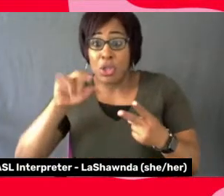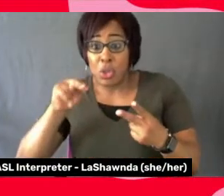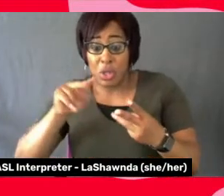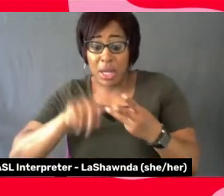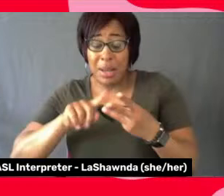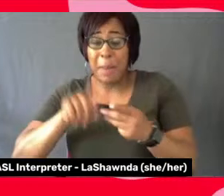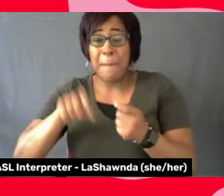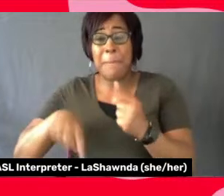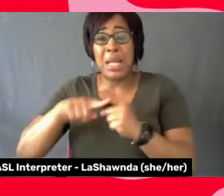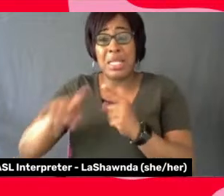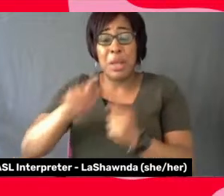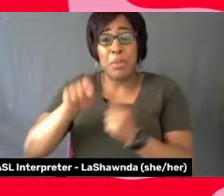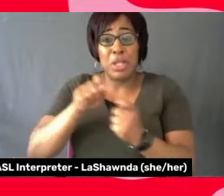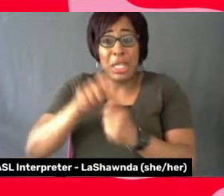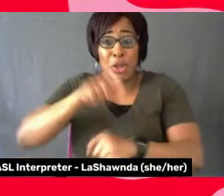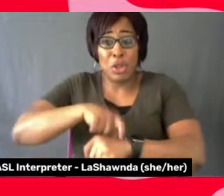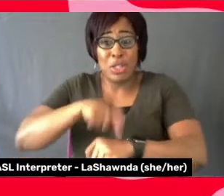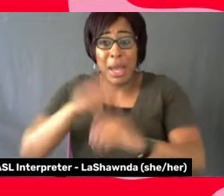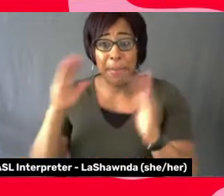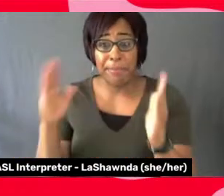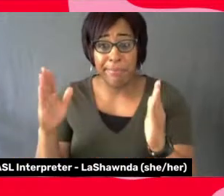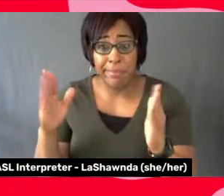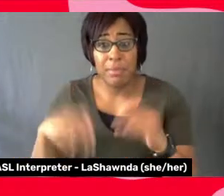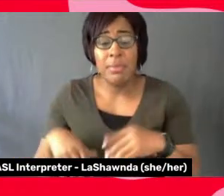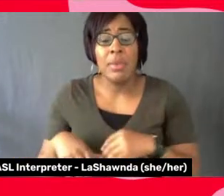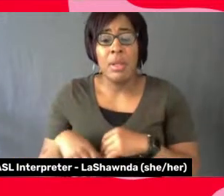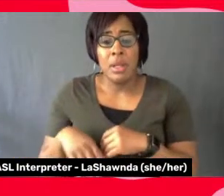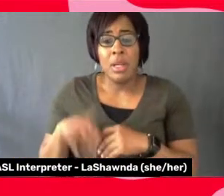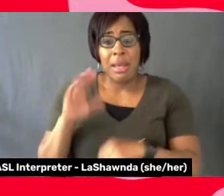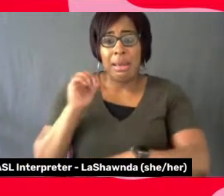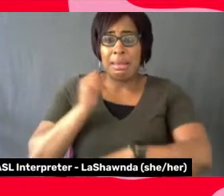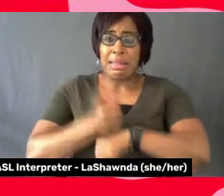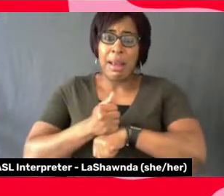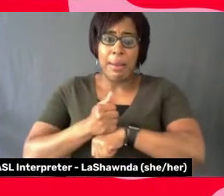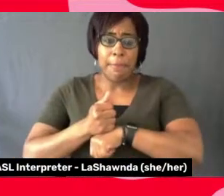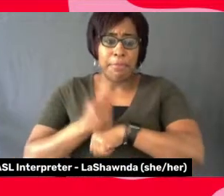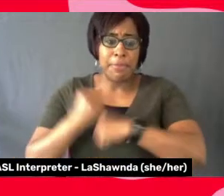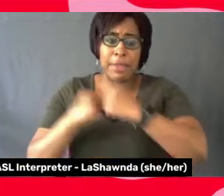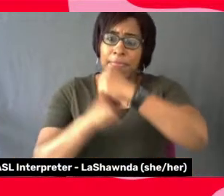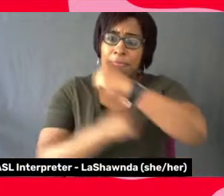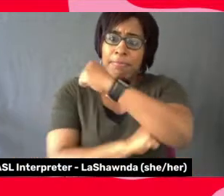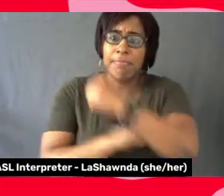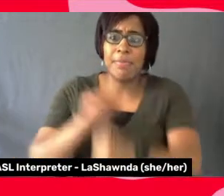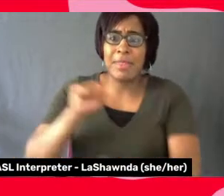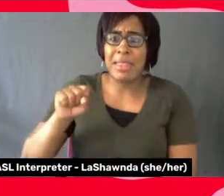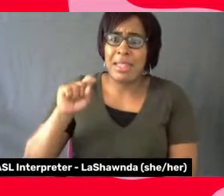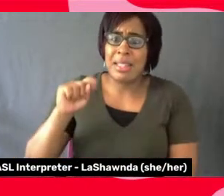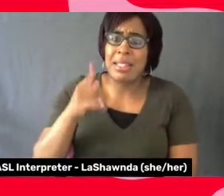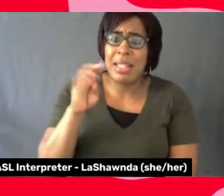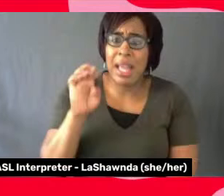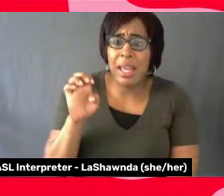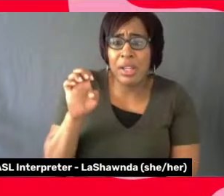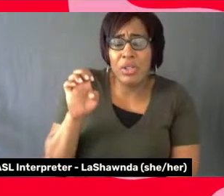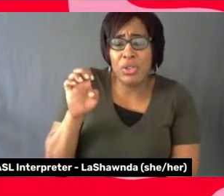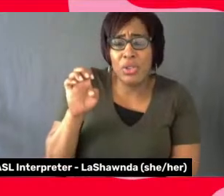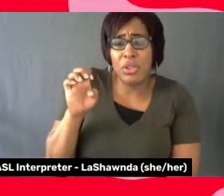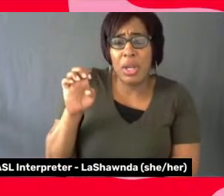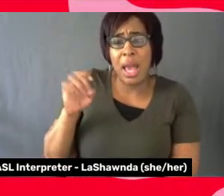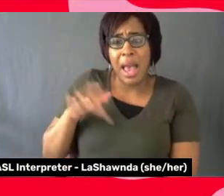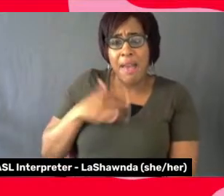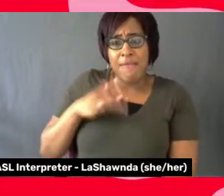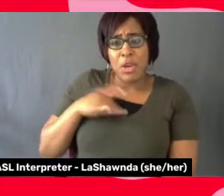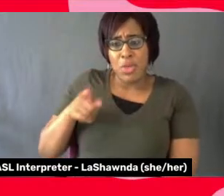set the stage. I saw these women setting the stage for what we see today in terms